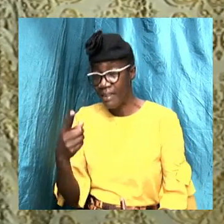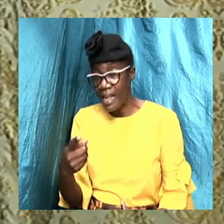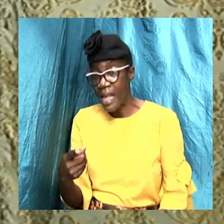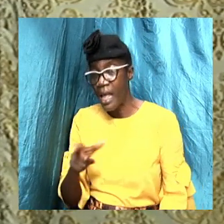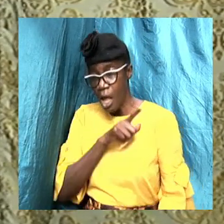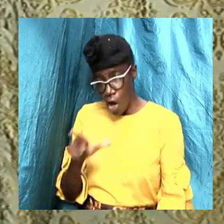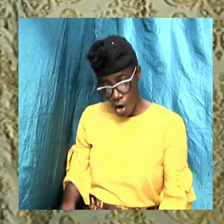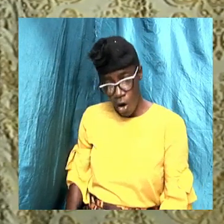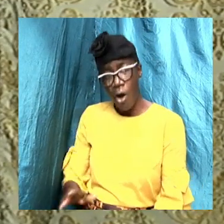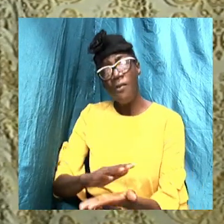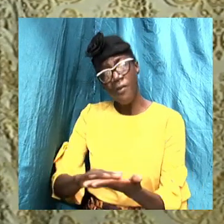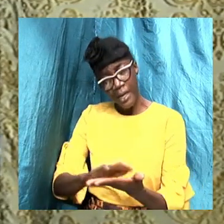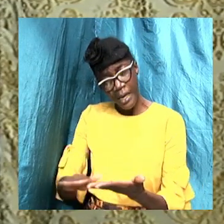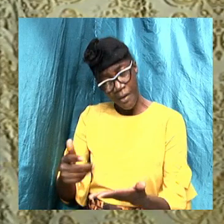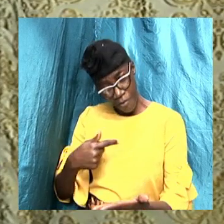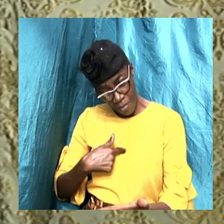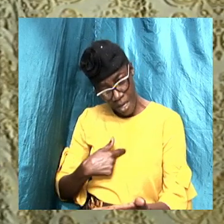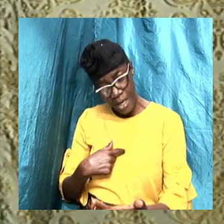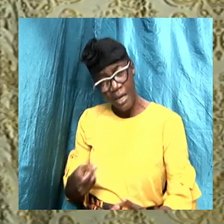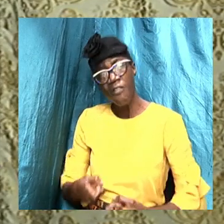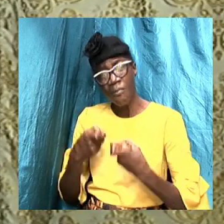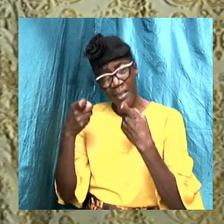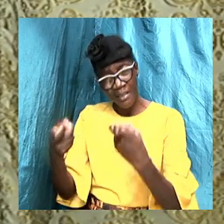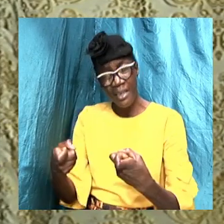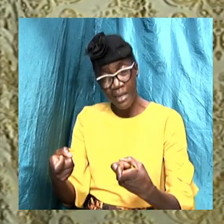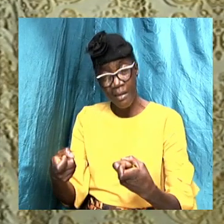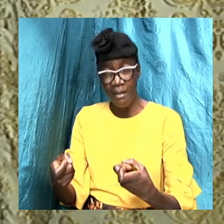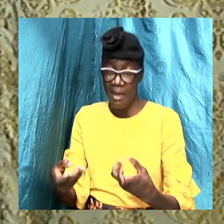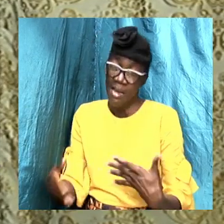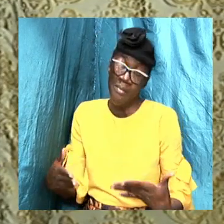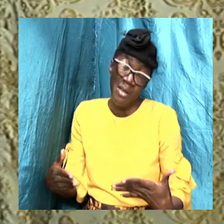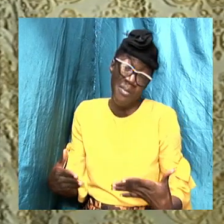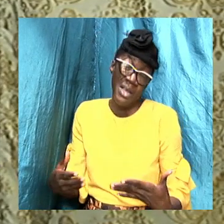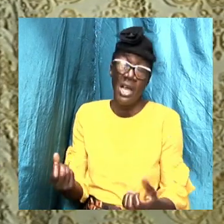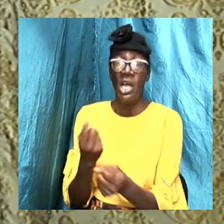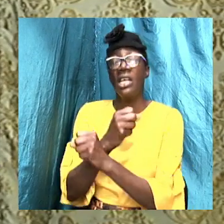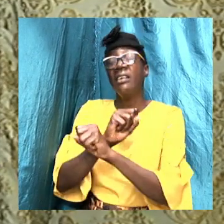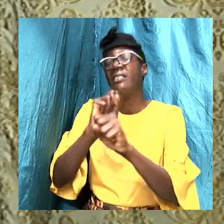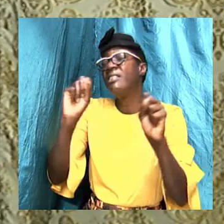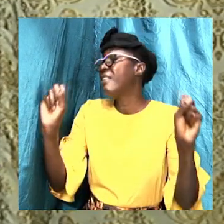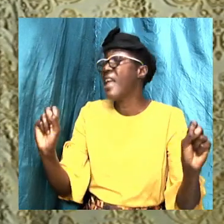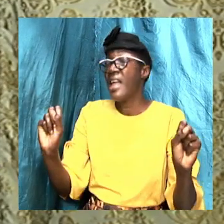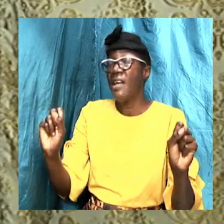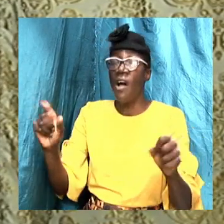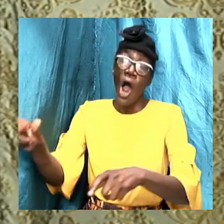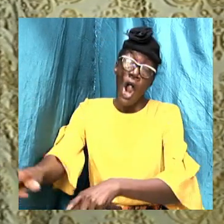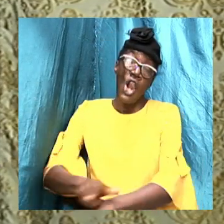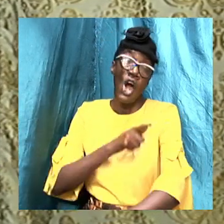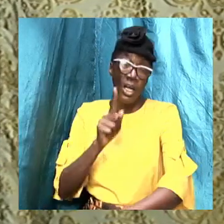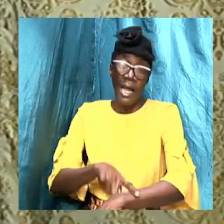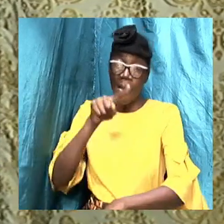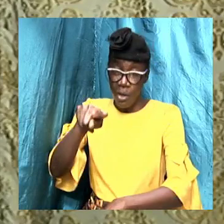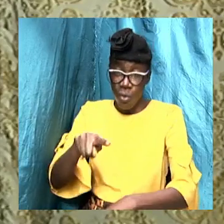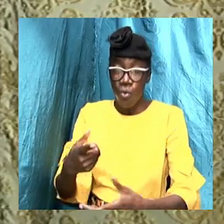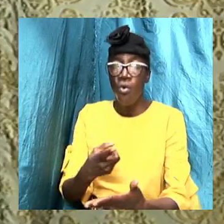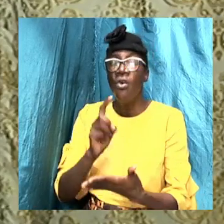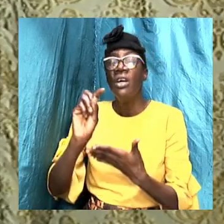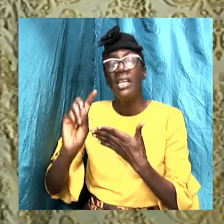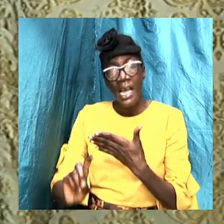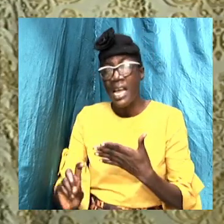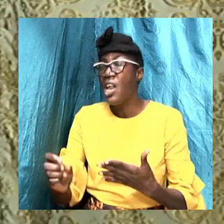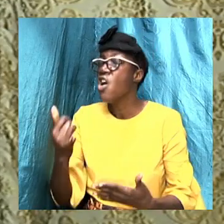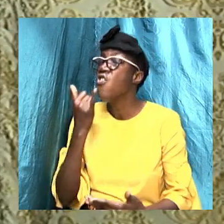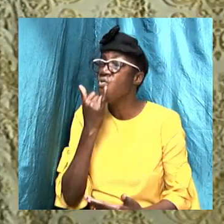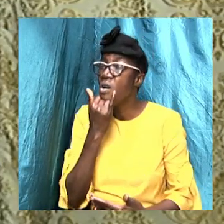of my sins. You could be saved years and you have done wrong. If you